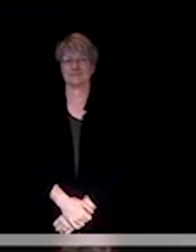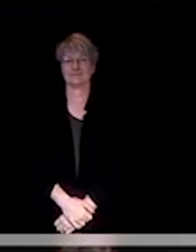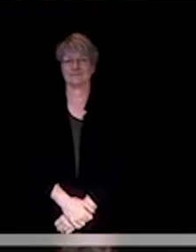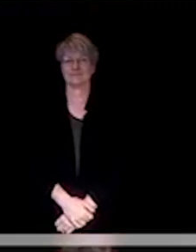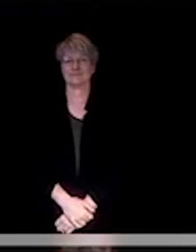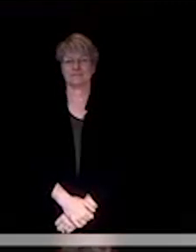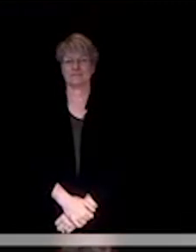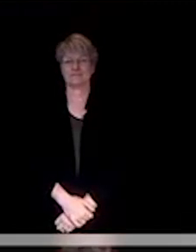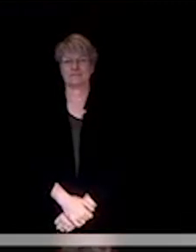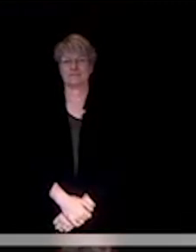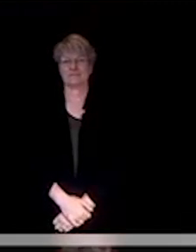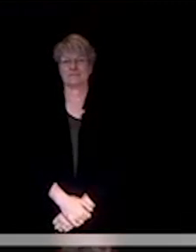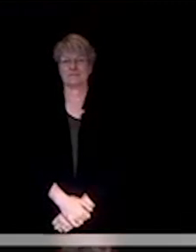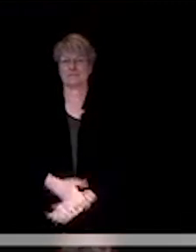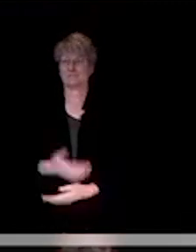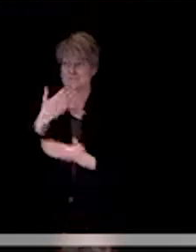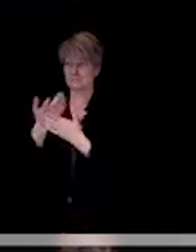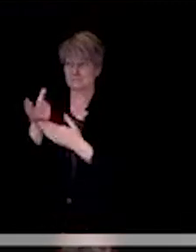Are there questions?